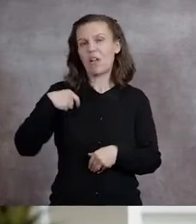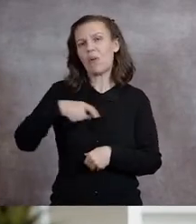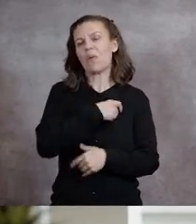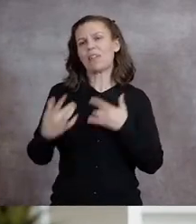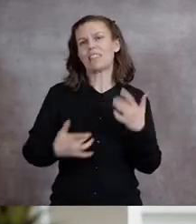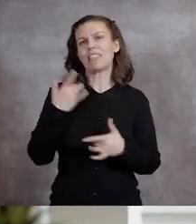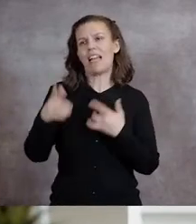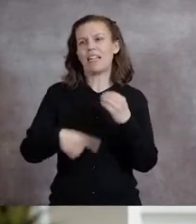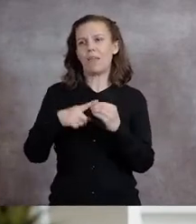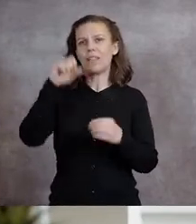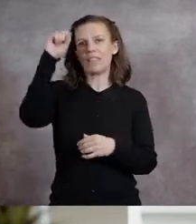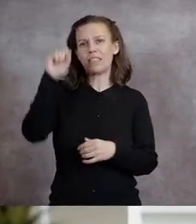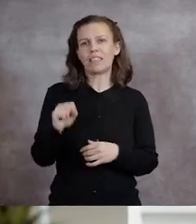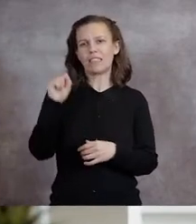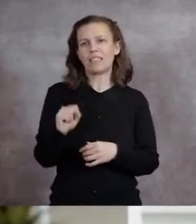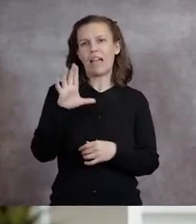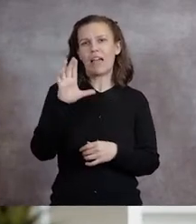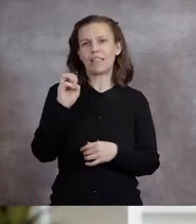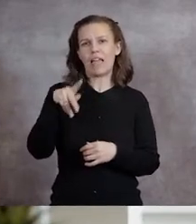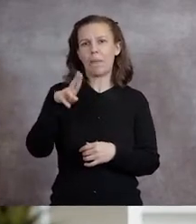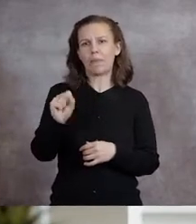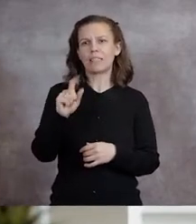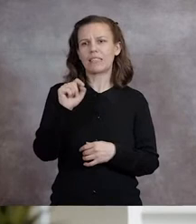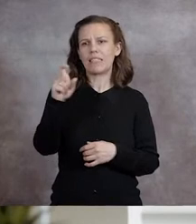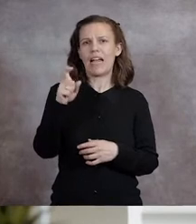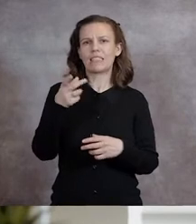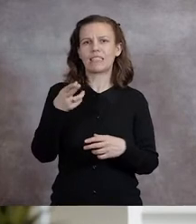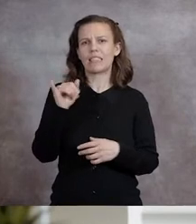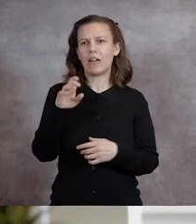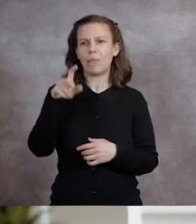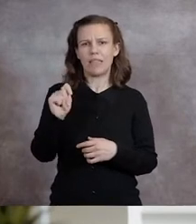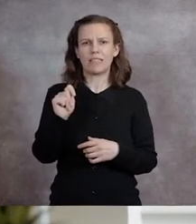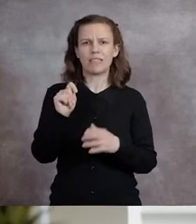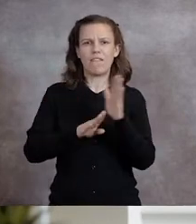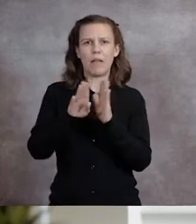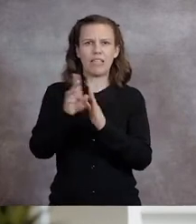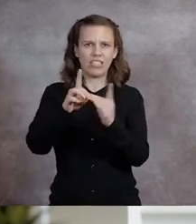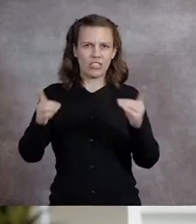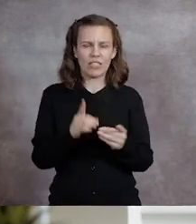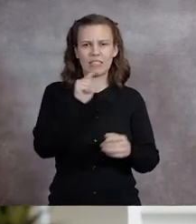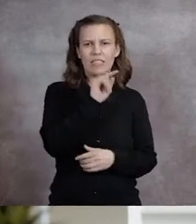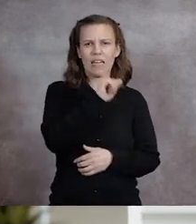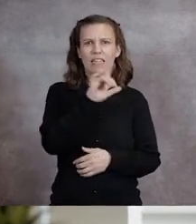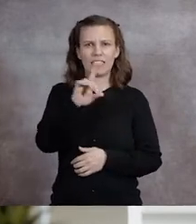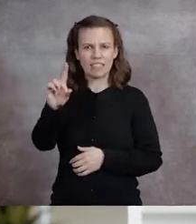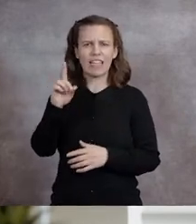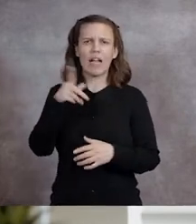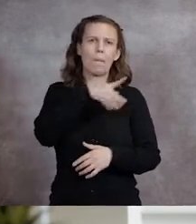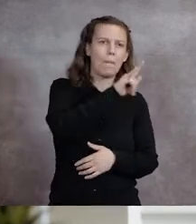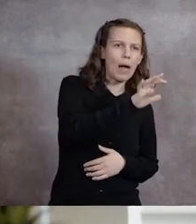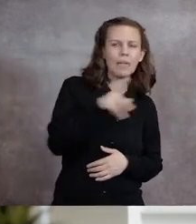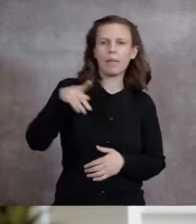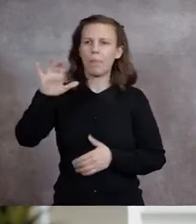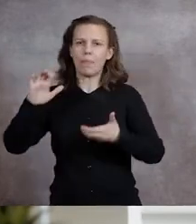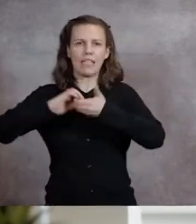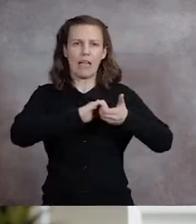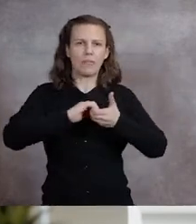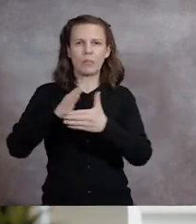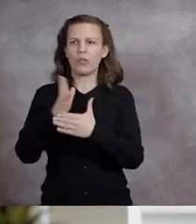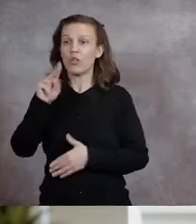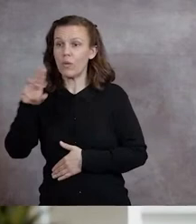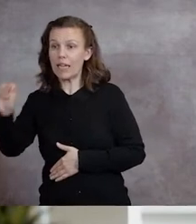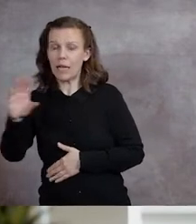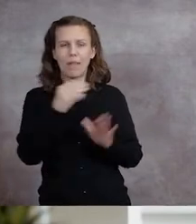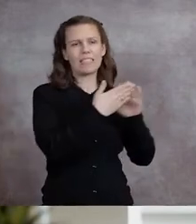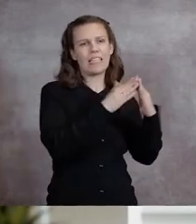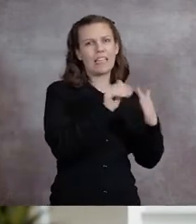we are very excited about the South Campus Tax Increment Development District, or TID, a public-public collaboration between UNM